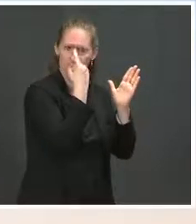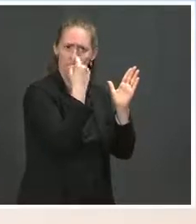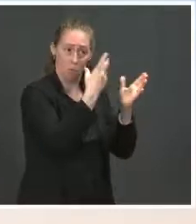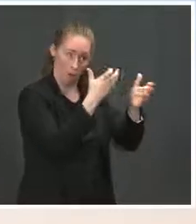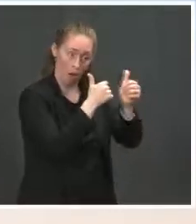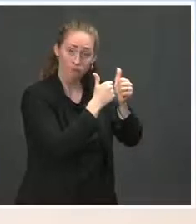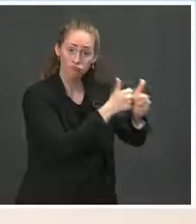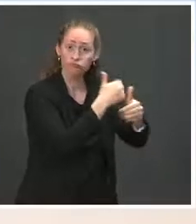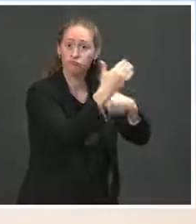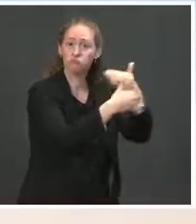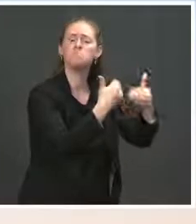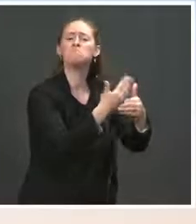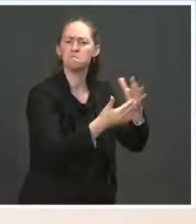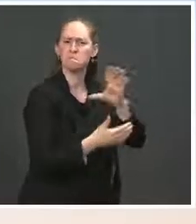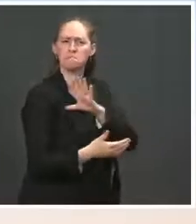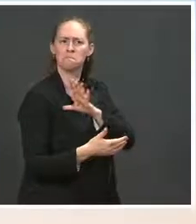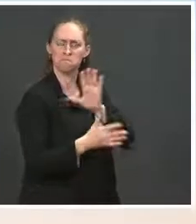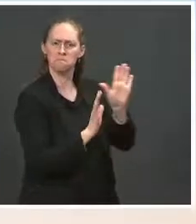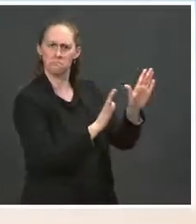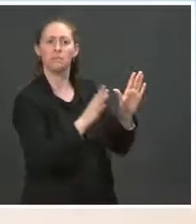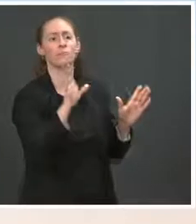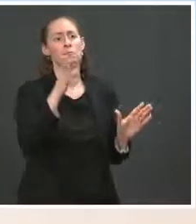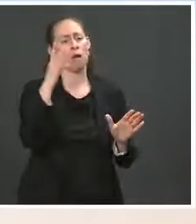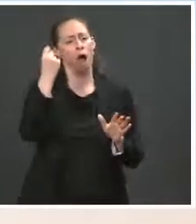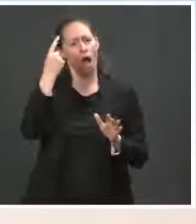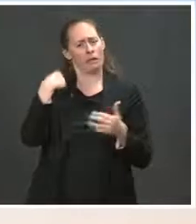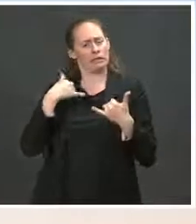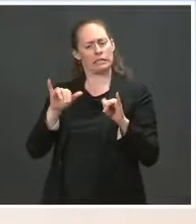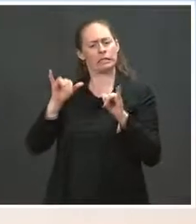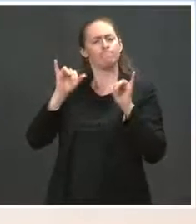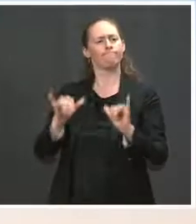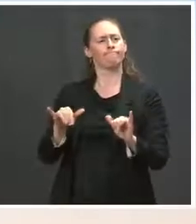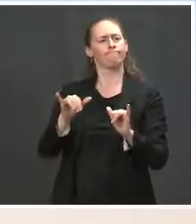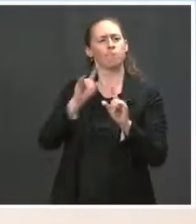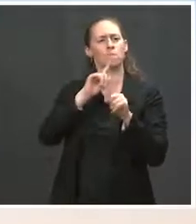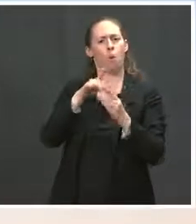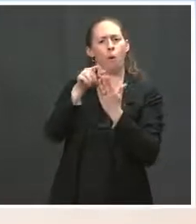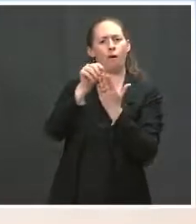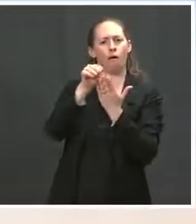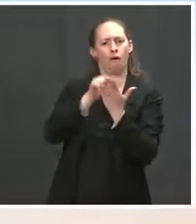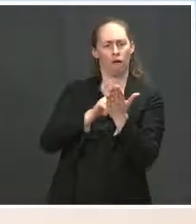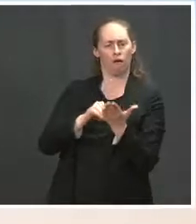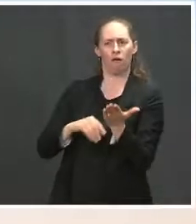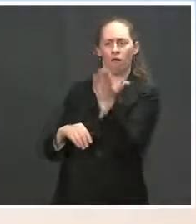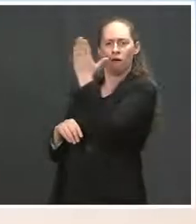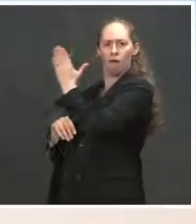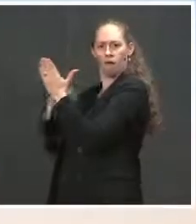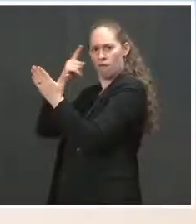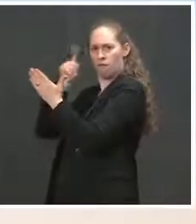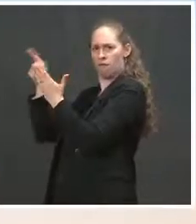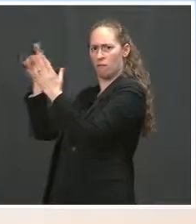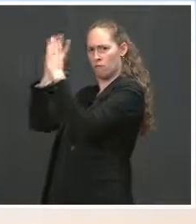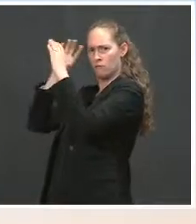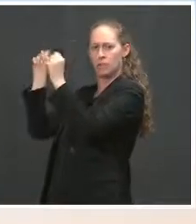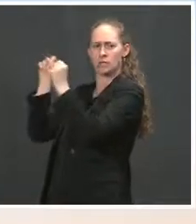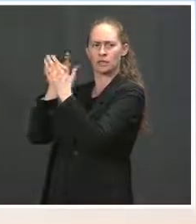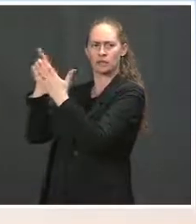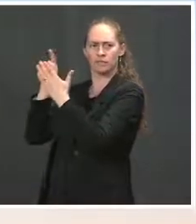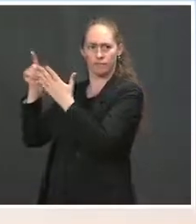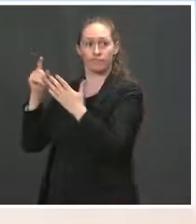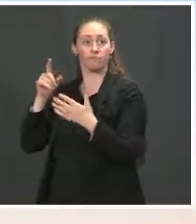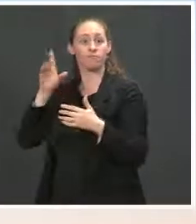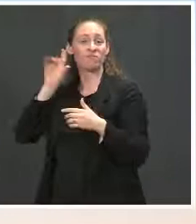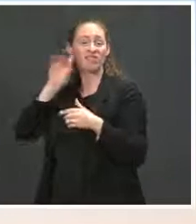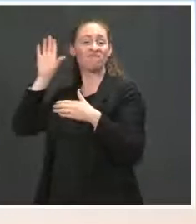Ms. will get the report done for the President and send it to the White House. And it will really be the President's decision.